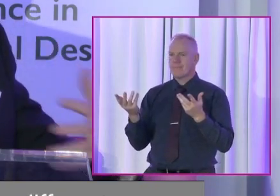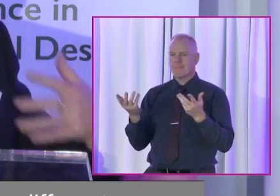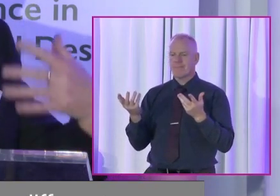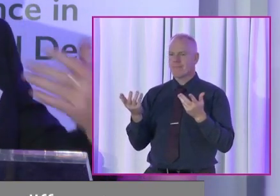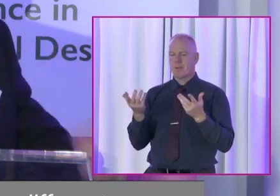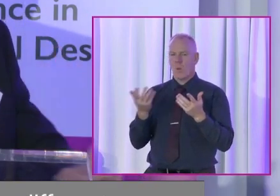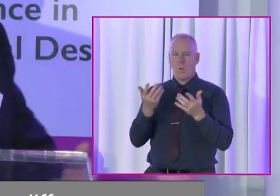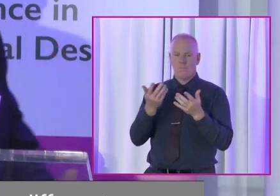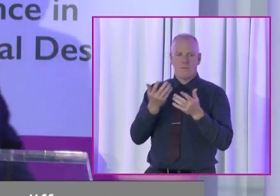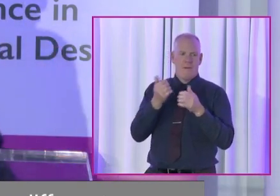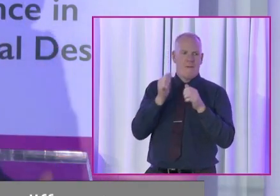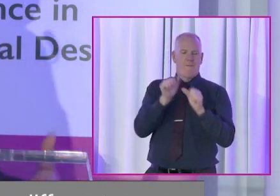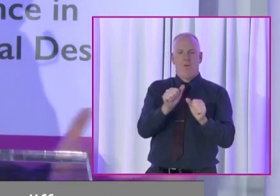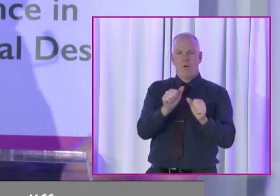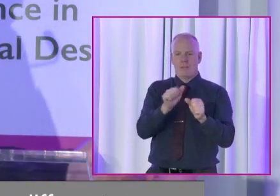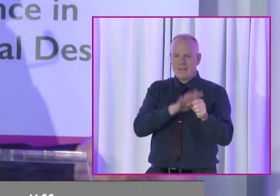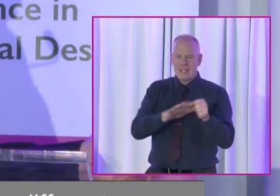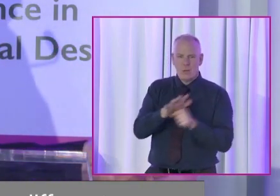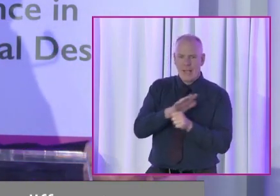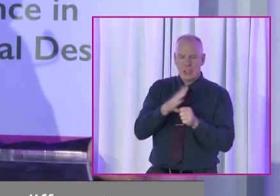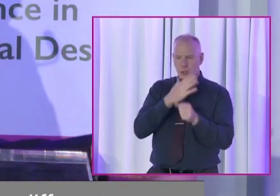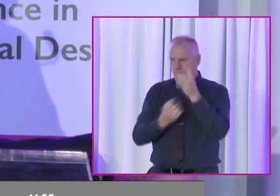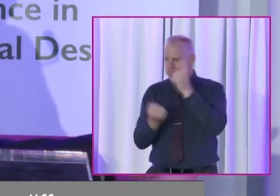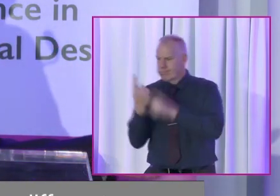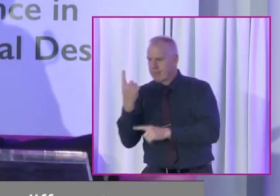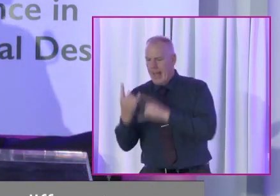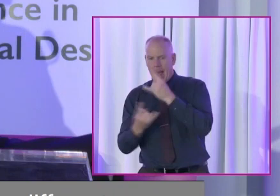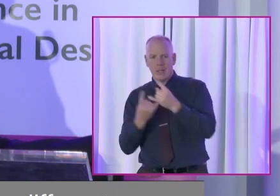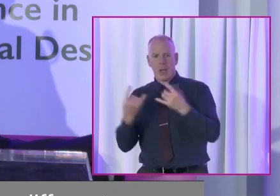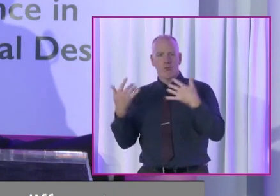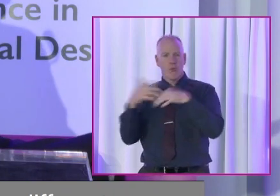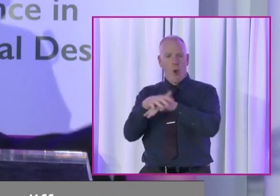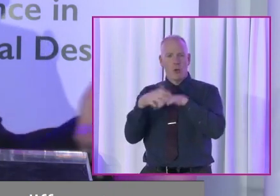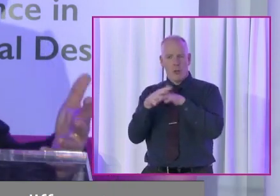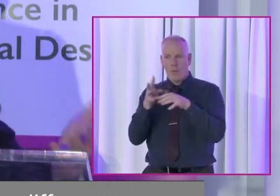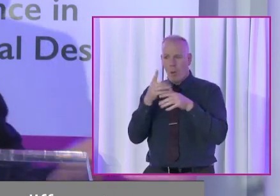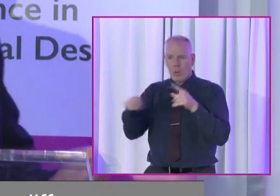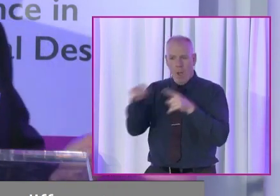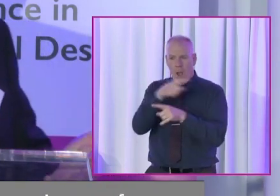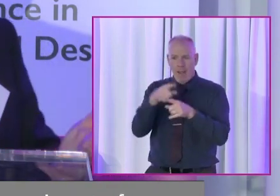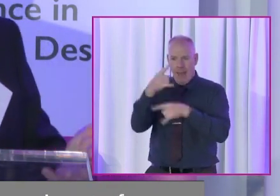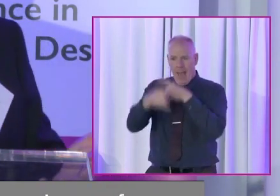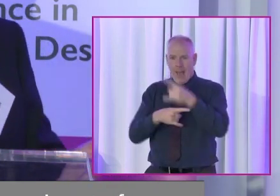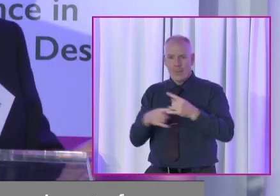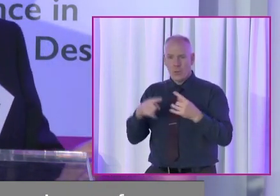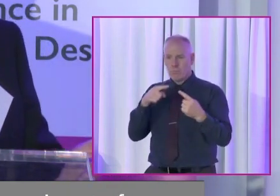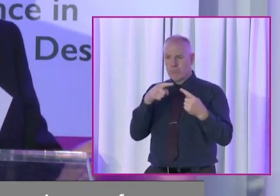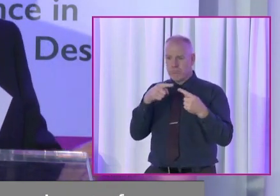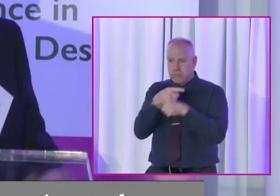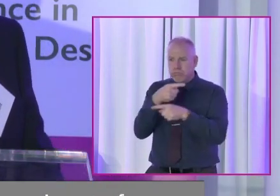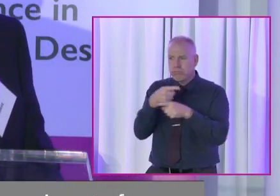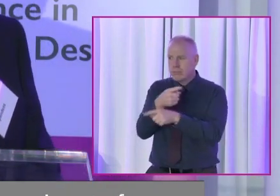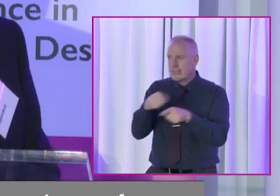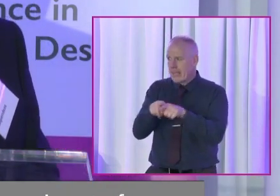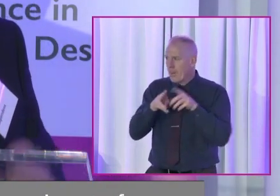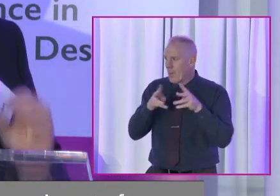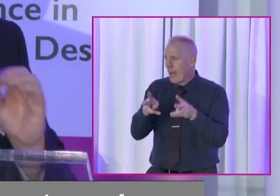majeure to force of circumstances and all of the intersectional ways in which we all find ourselves in this same space,